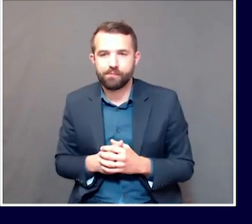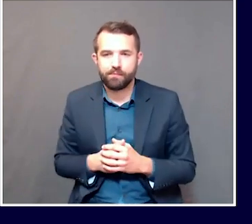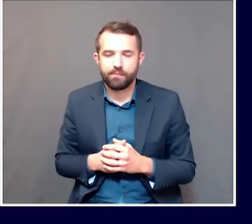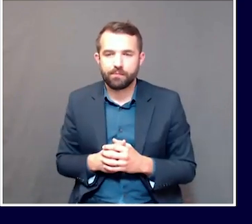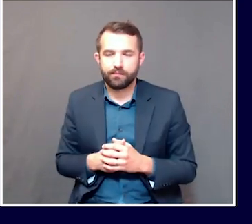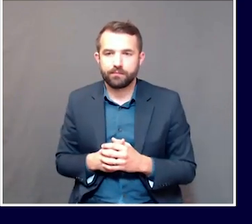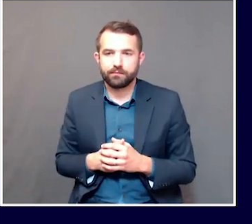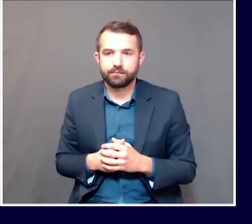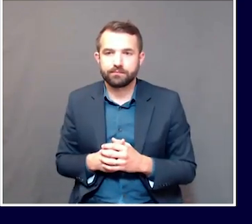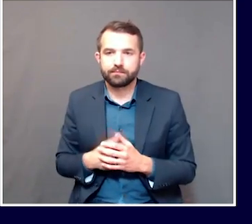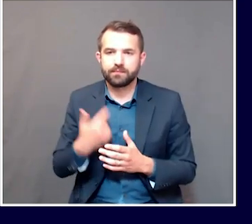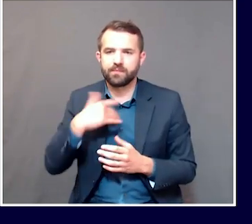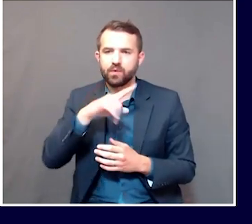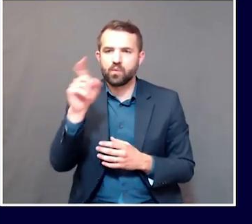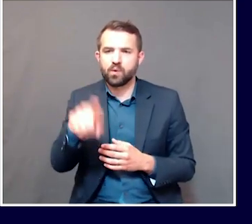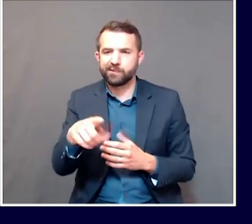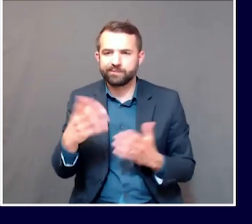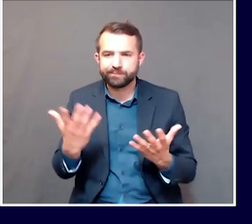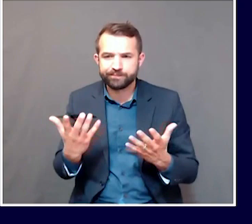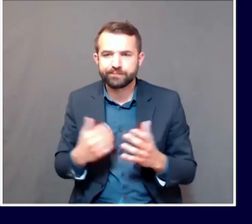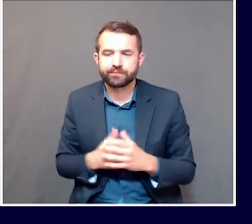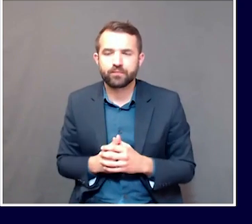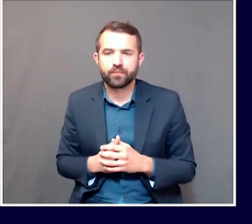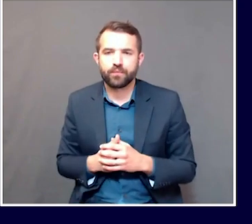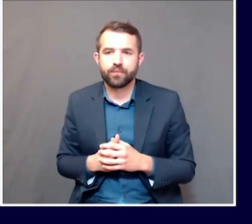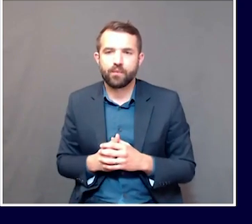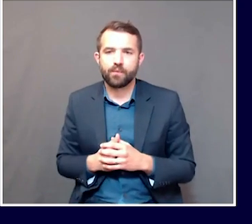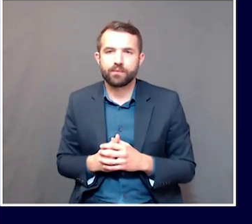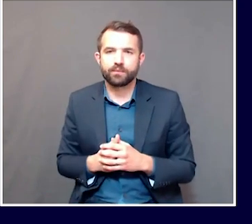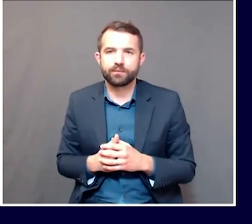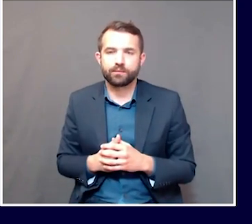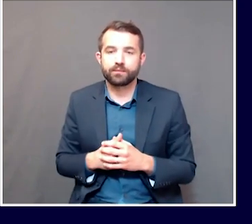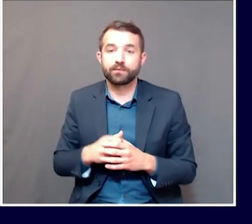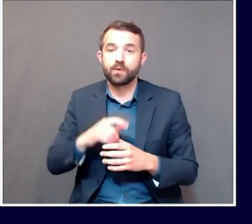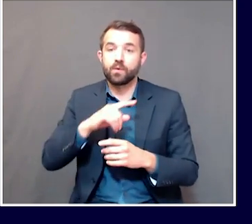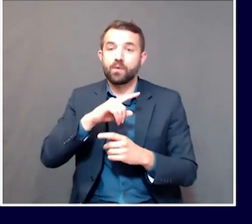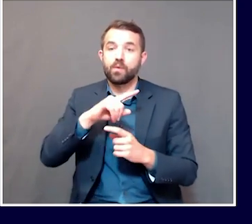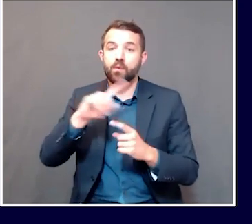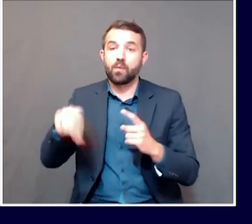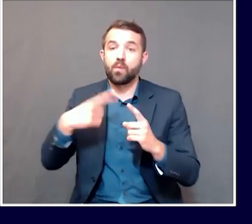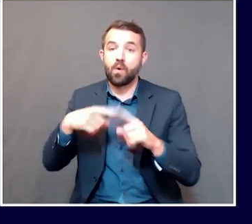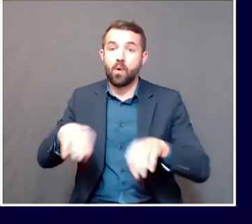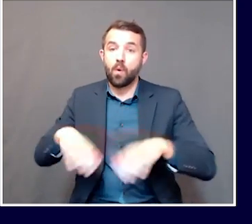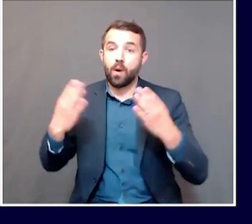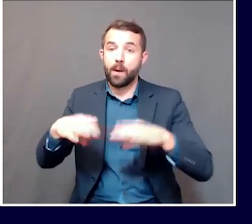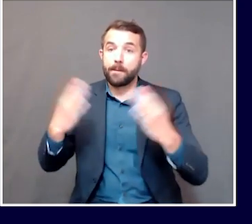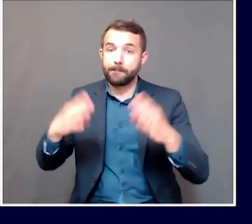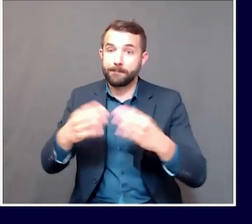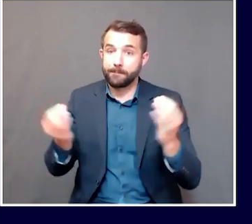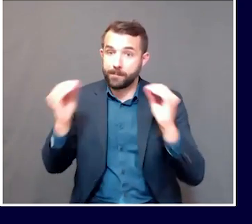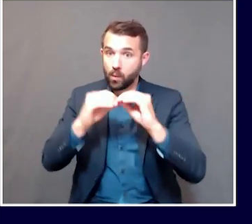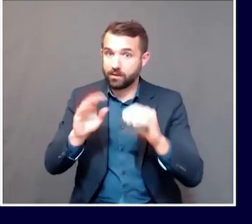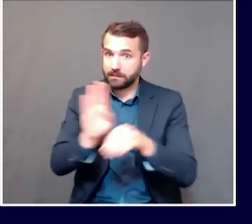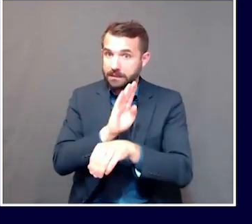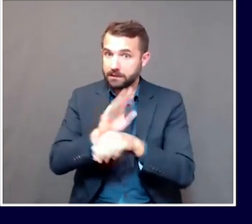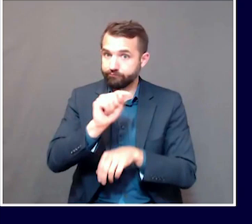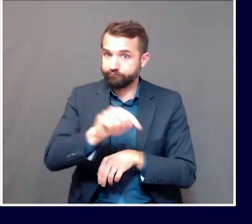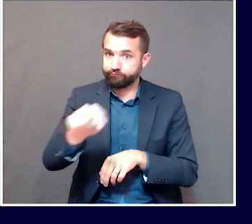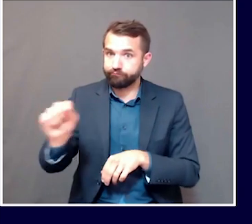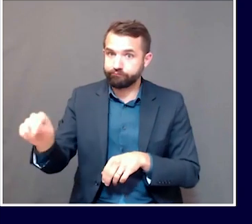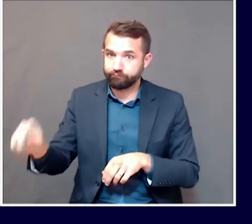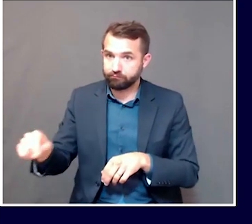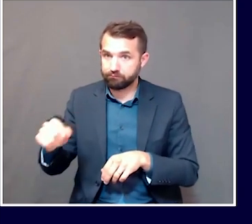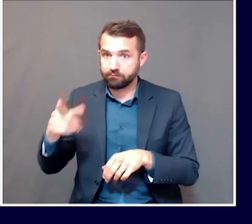the state reopen, are you expecting a spike in numbers, or do you think it'll be as it has been so far?